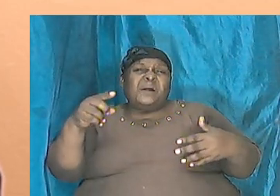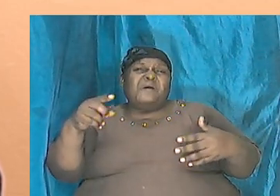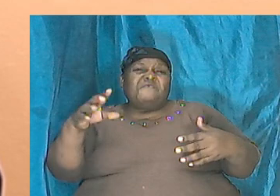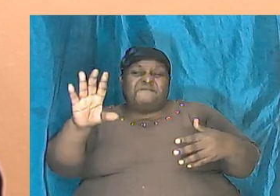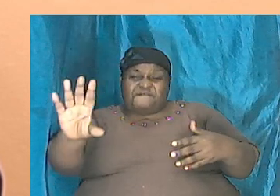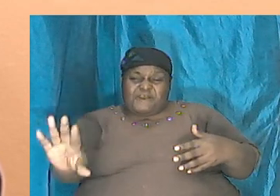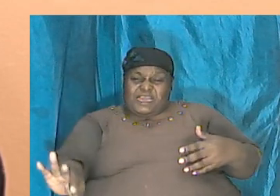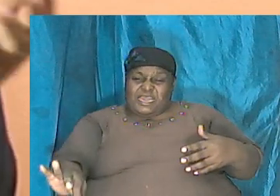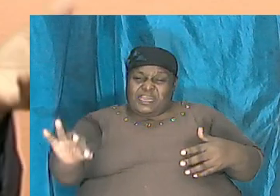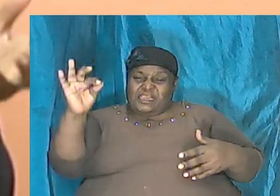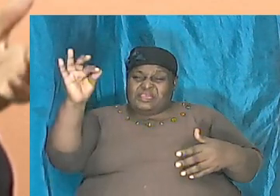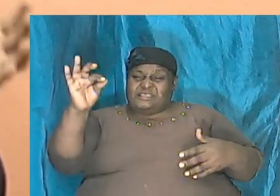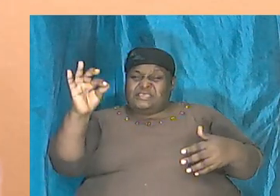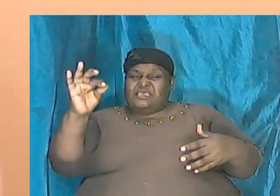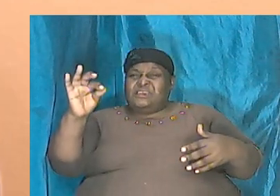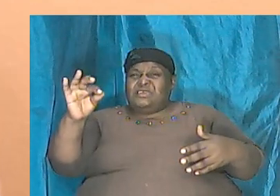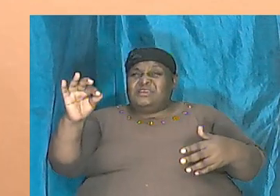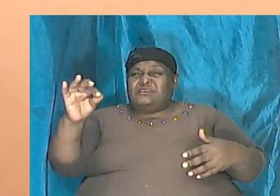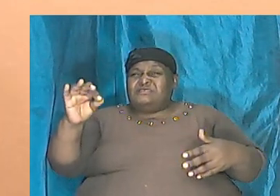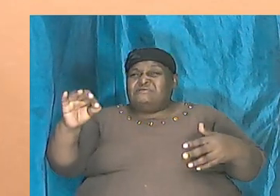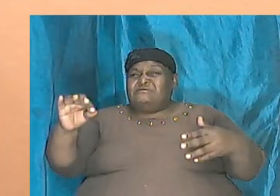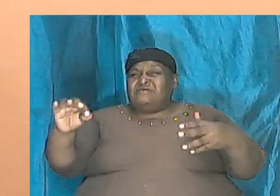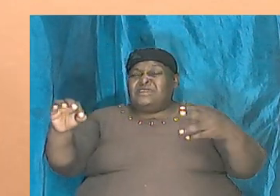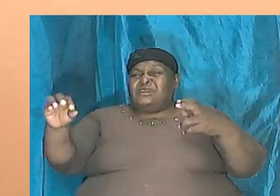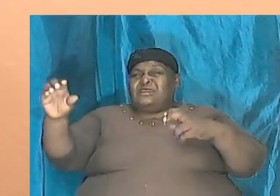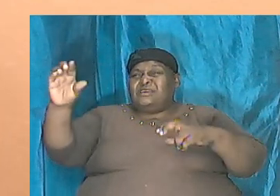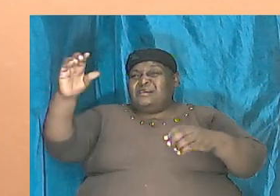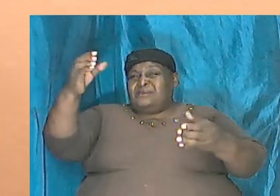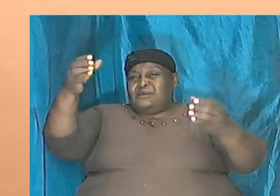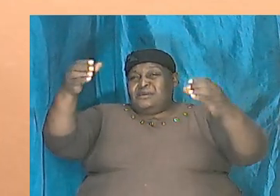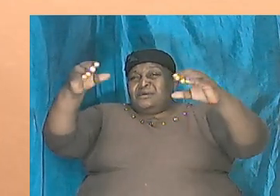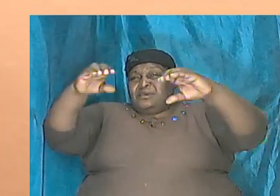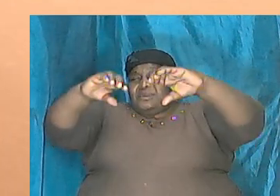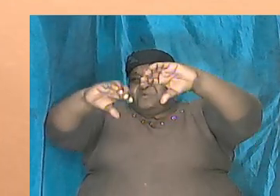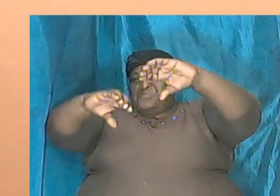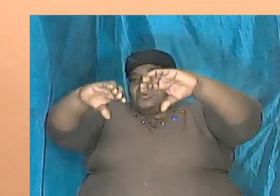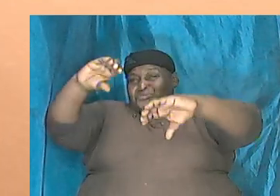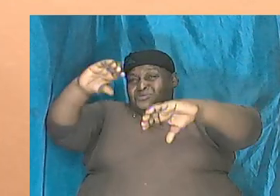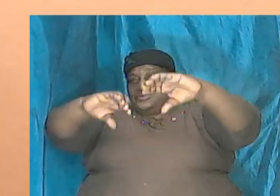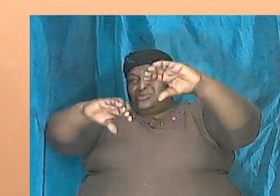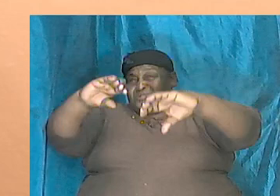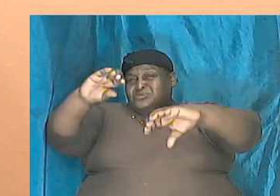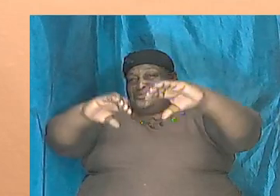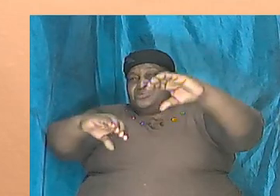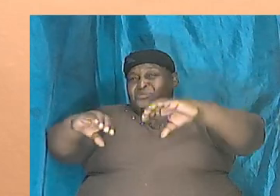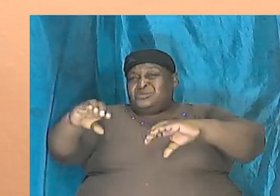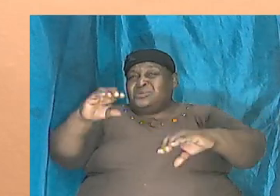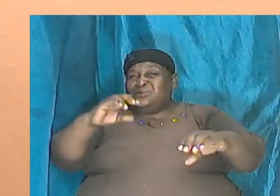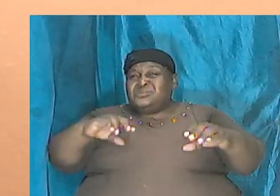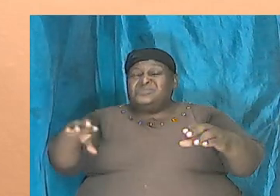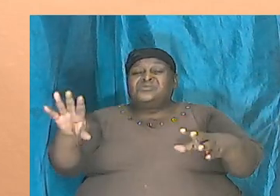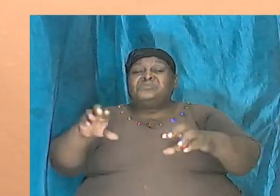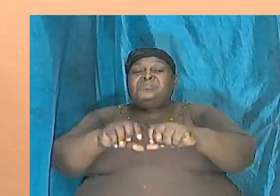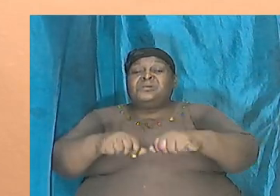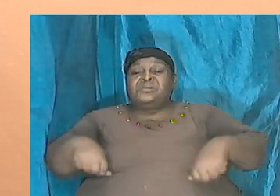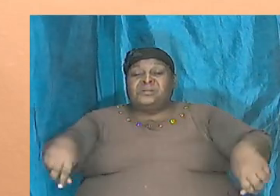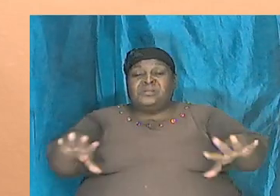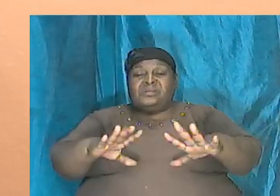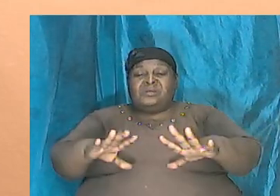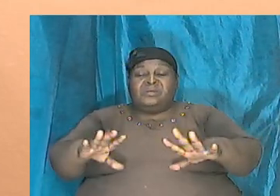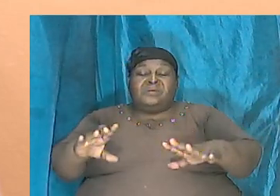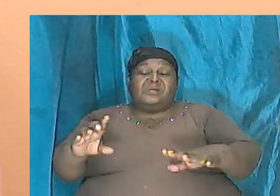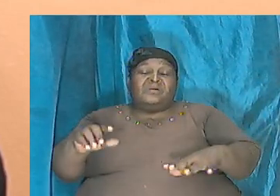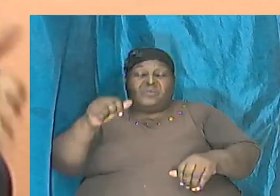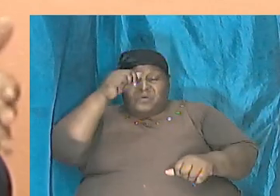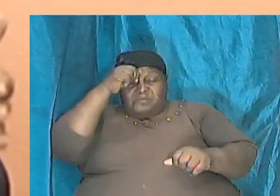archaeological tour at a particular site, probably somewhere over Mount Ararat. You remember where the ark rested